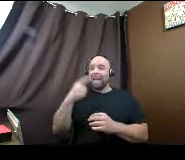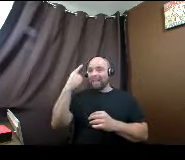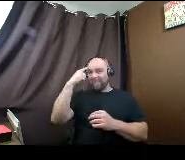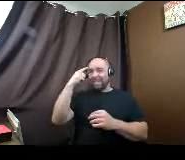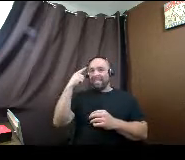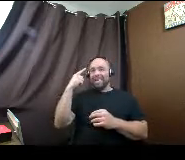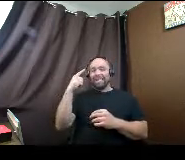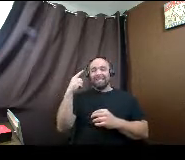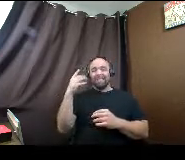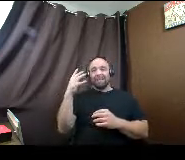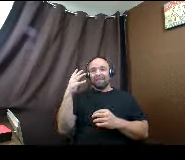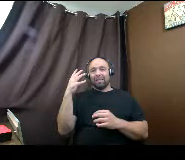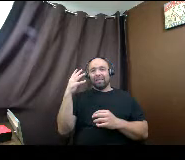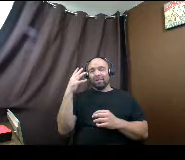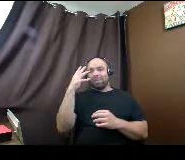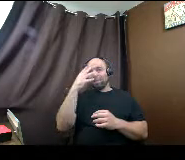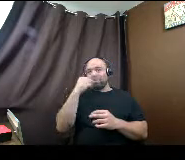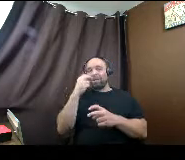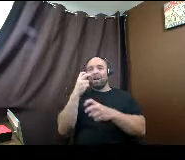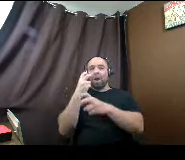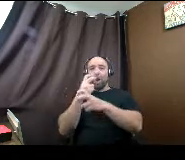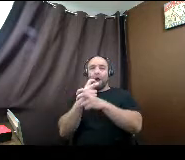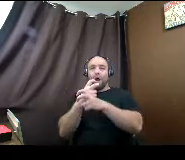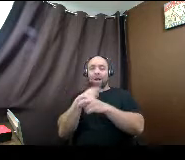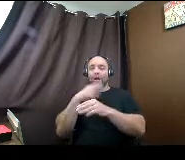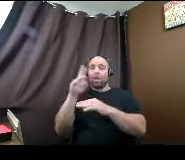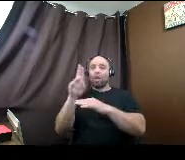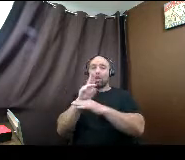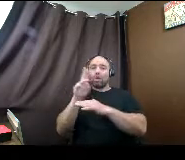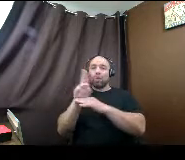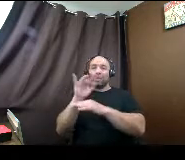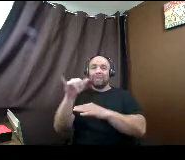like I would just use that as your kind of guideline.